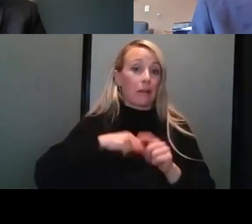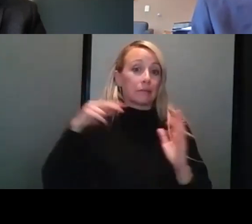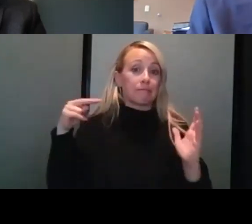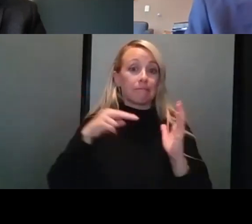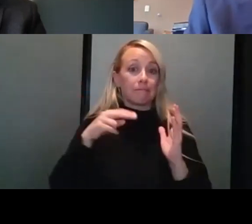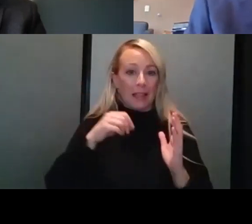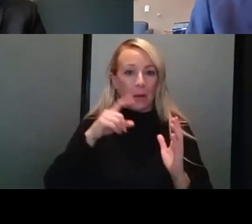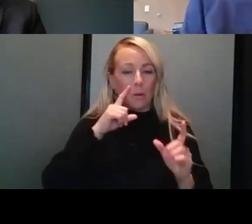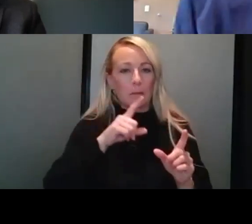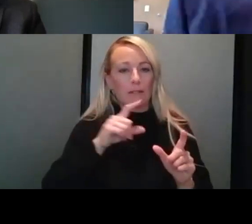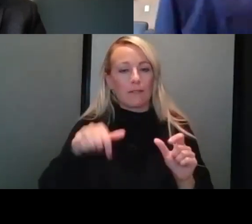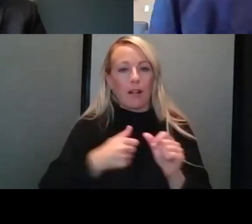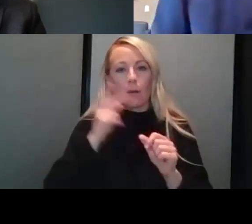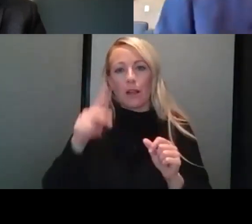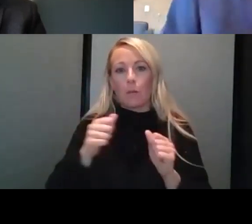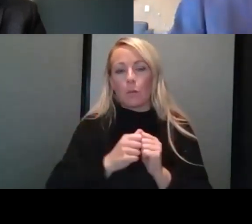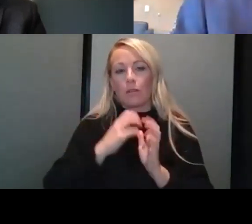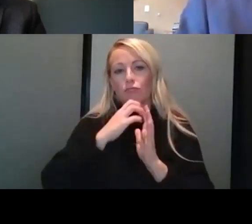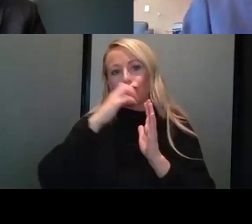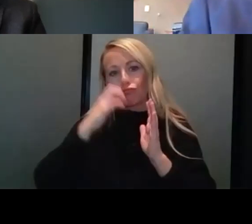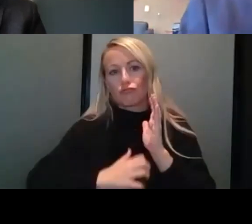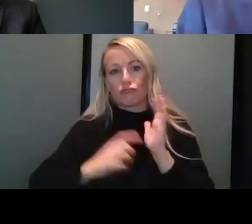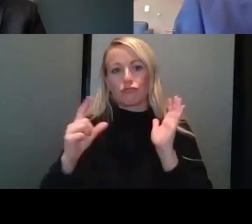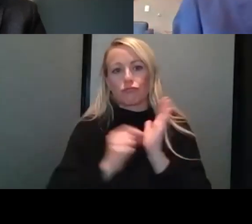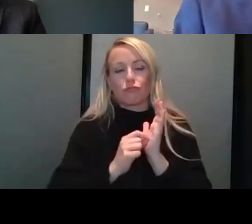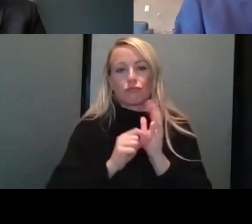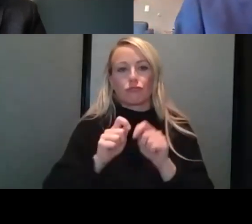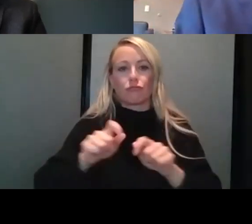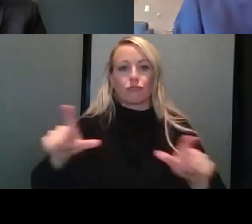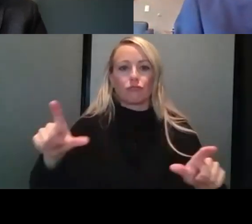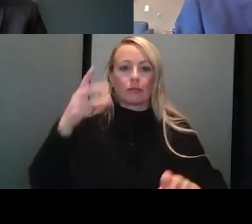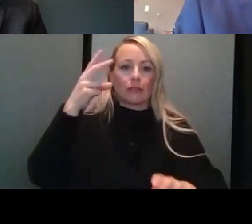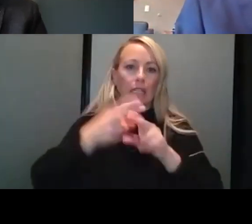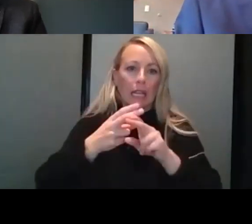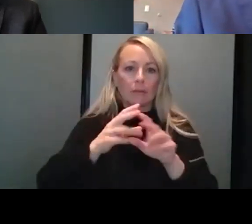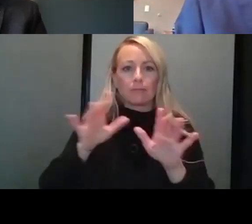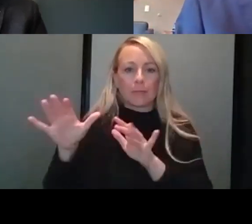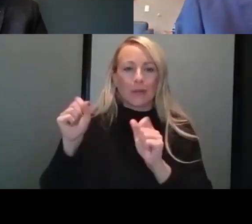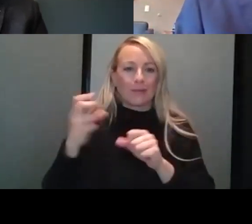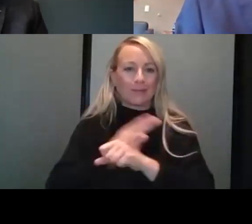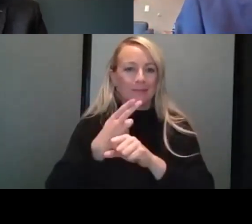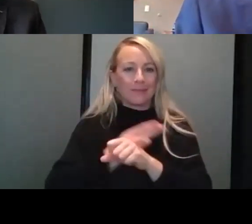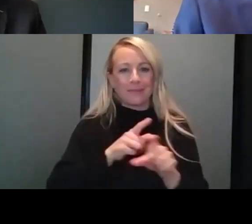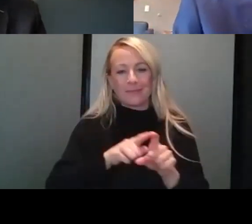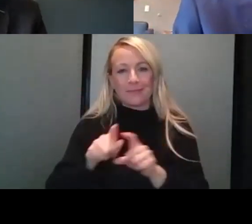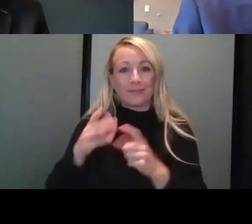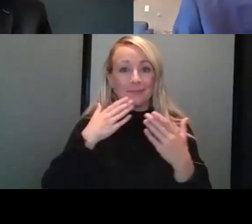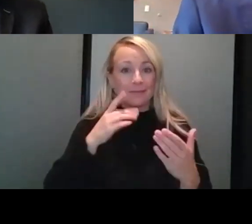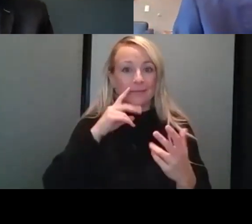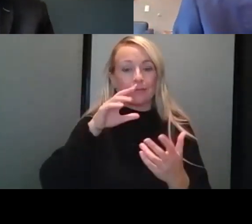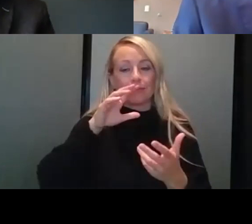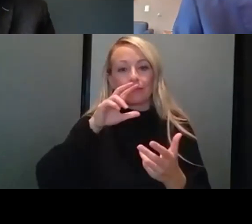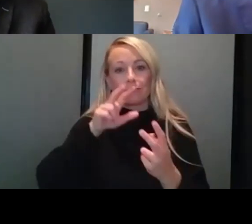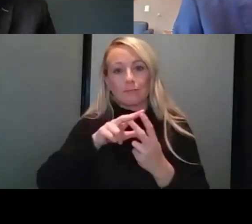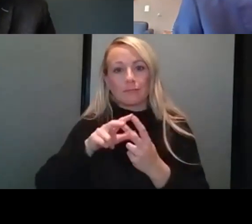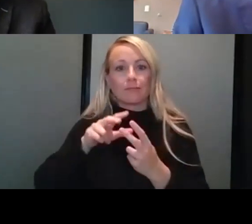also will be following up with a written press release with some information and names and all of that that you can use as well. Thank you to our partners, Dr. Durek,